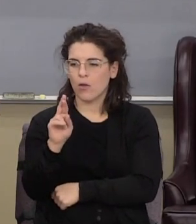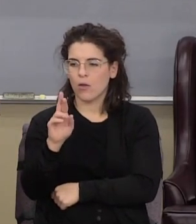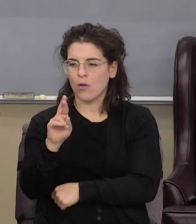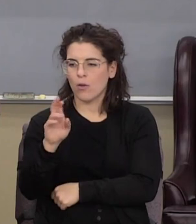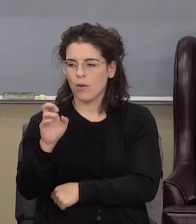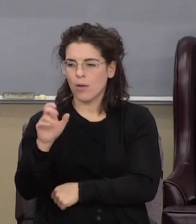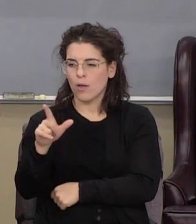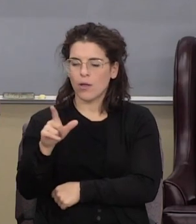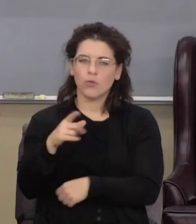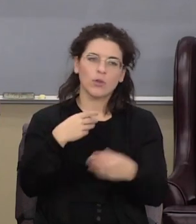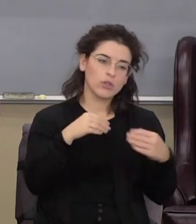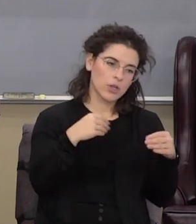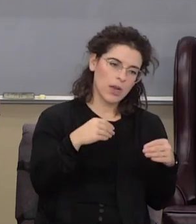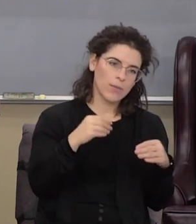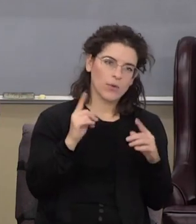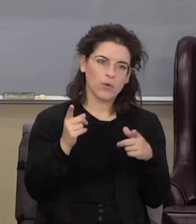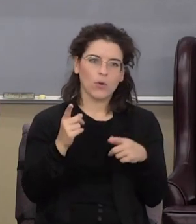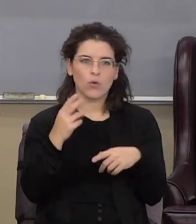to the restroom, and shop.